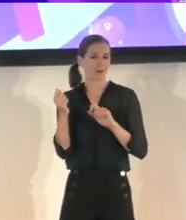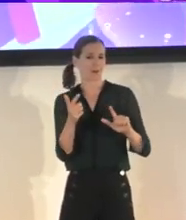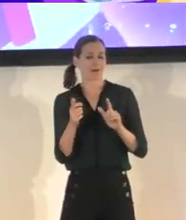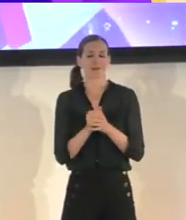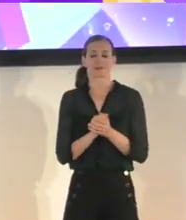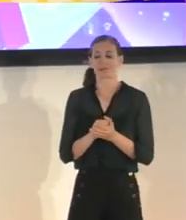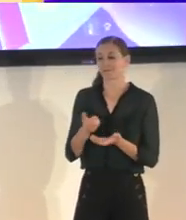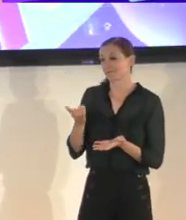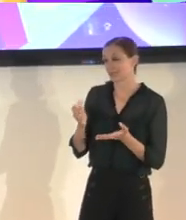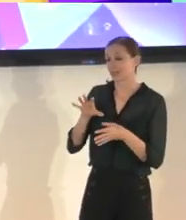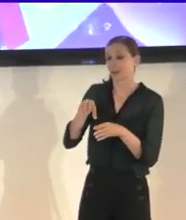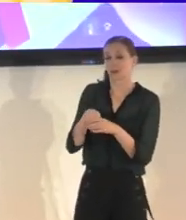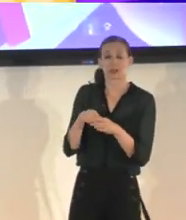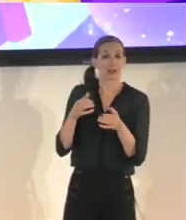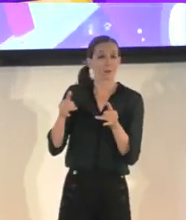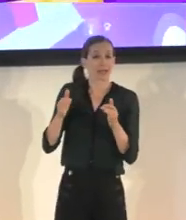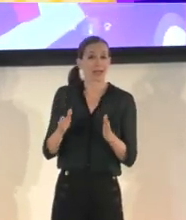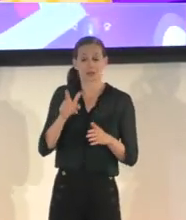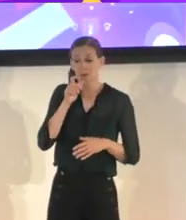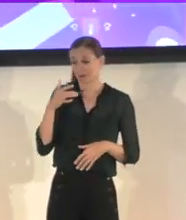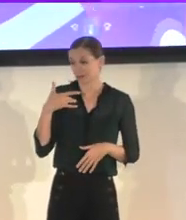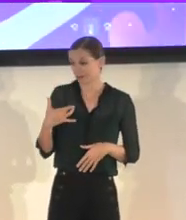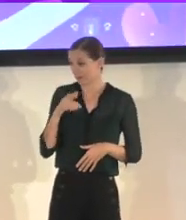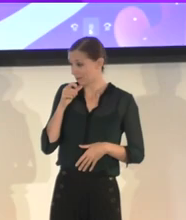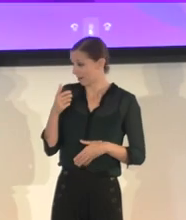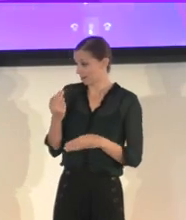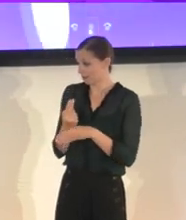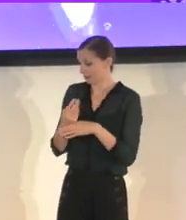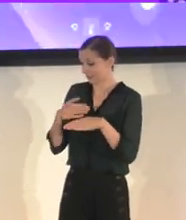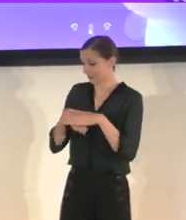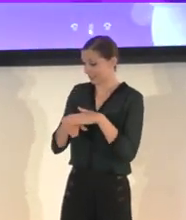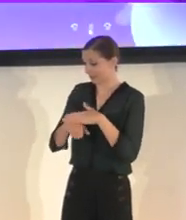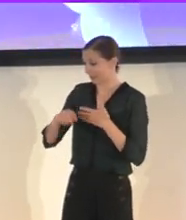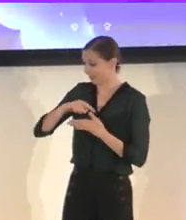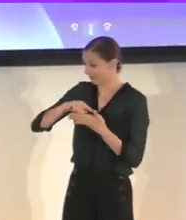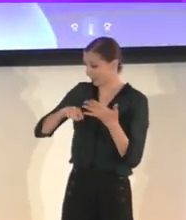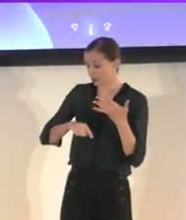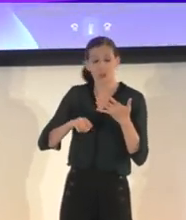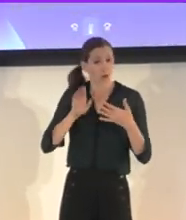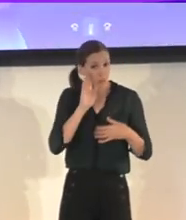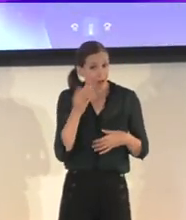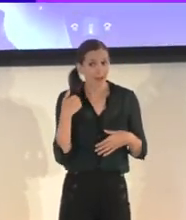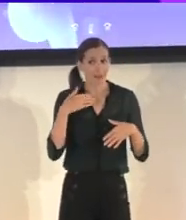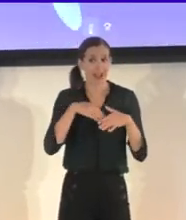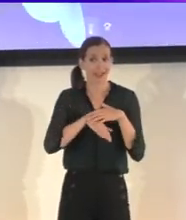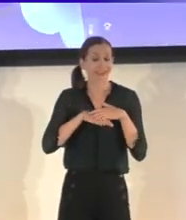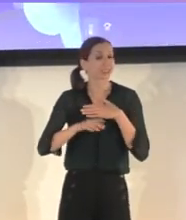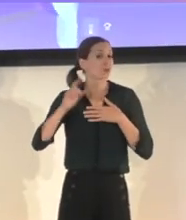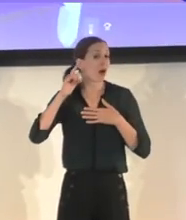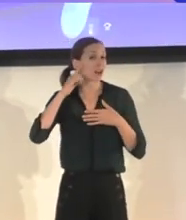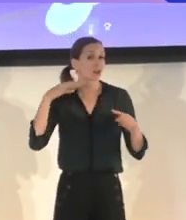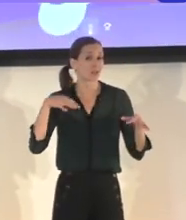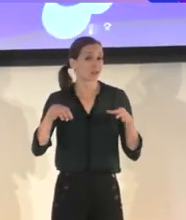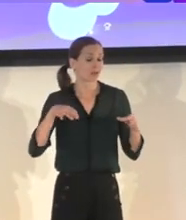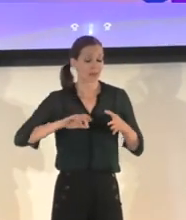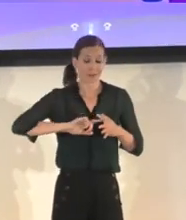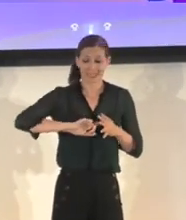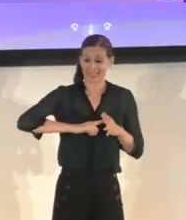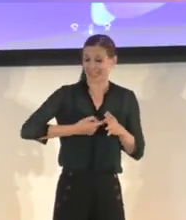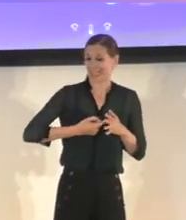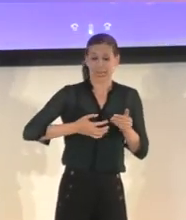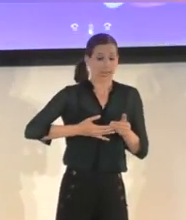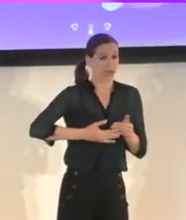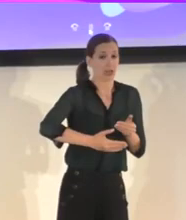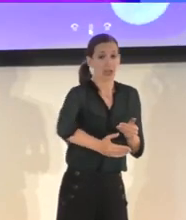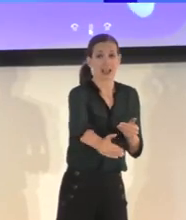to audio descriptions from the very start of your time at Cosmonious High, and you can activate them through a handy toggle here or in your backpack at